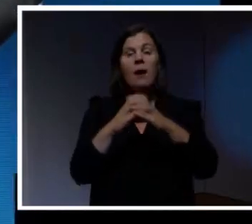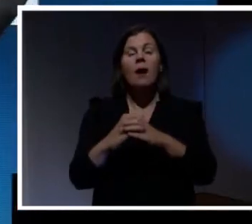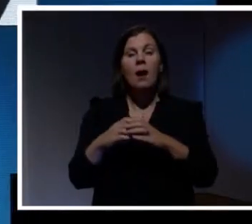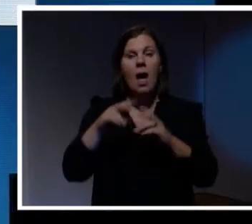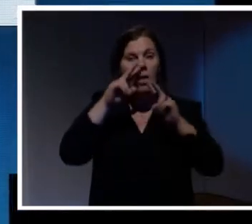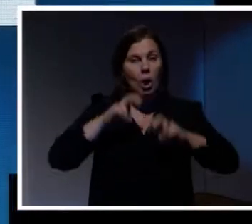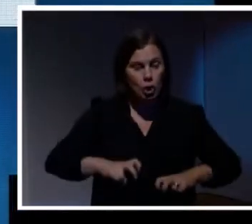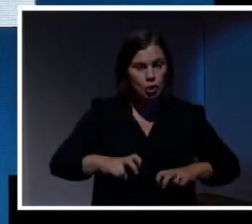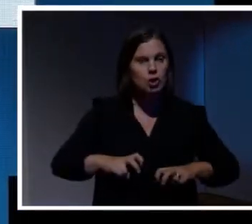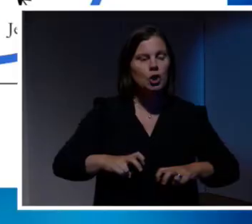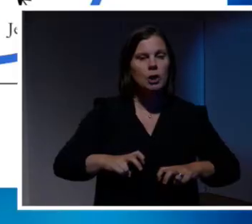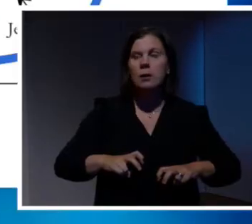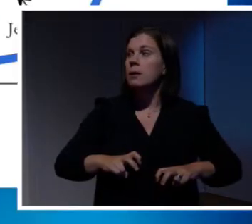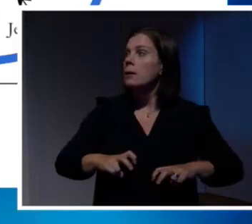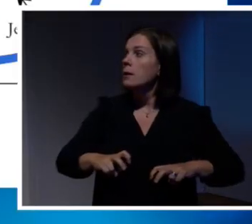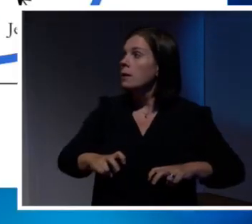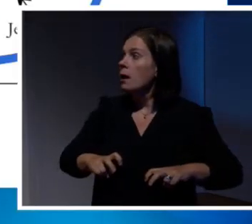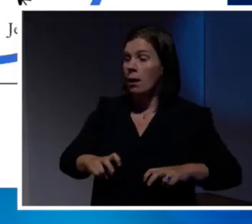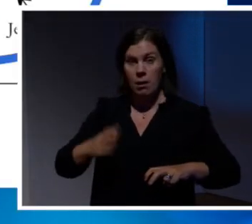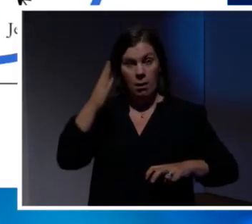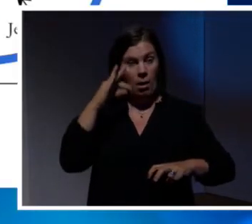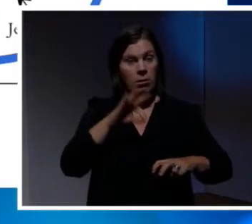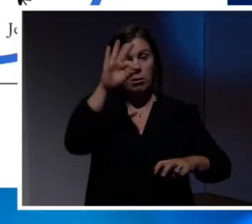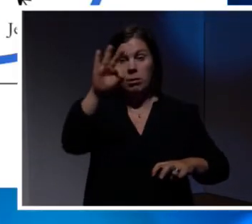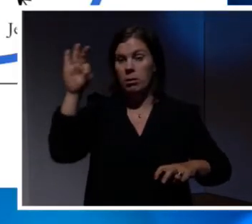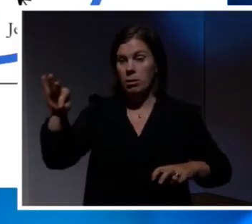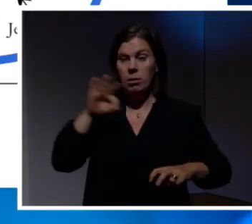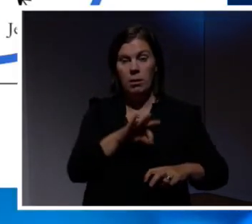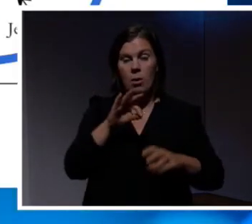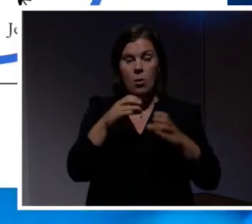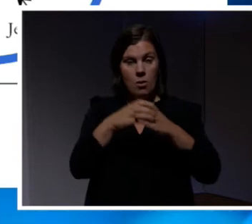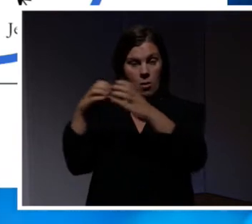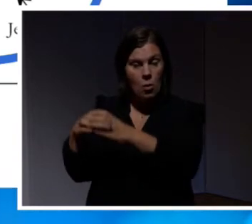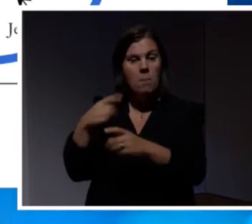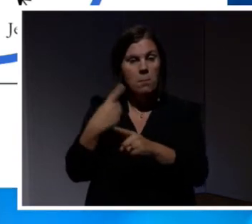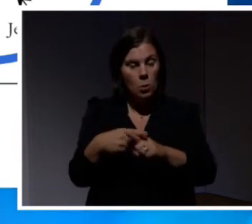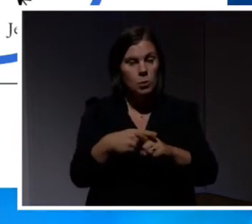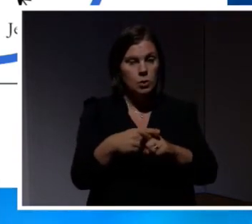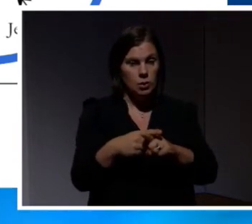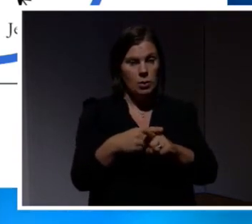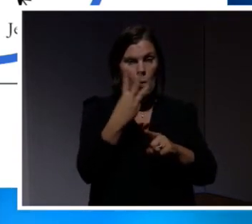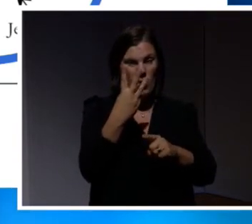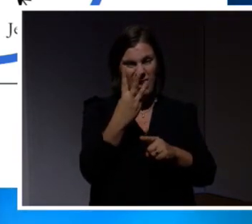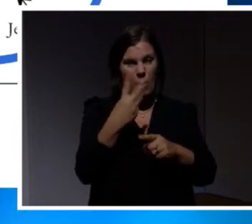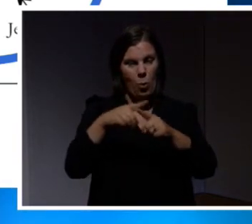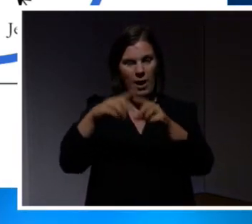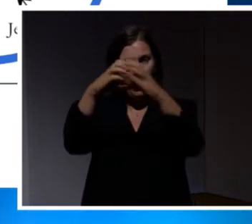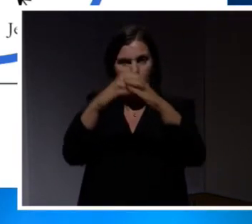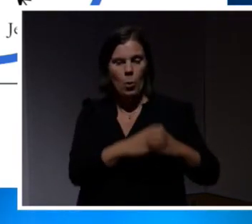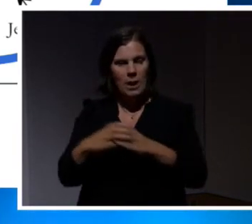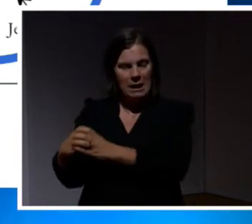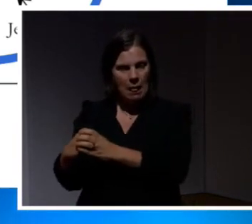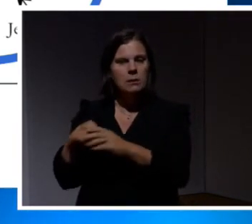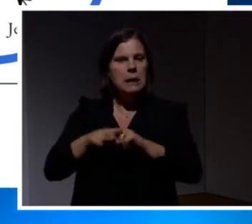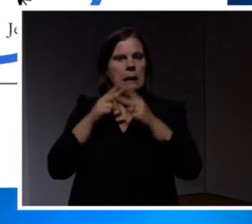analysis, can reduce everybody on Facebook, or it can reduce my friends in any case, to these three categories. You recognize